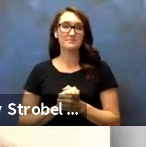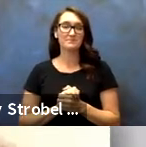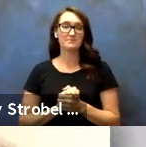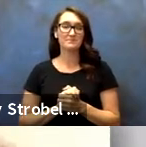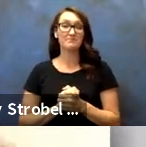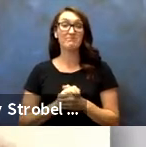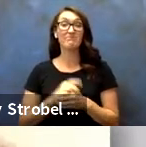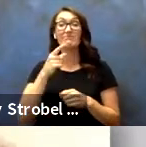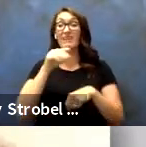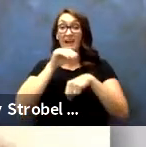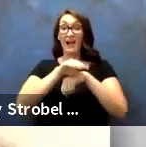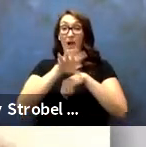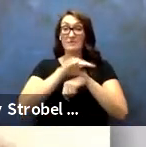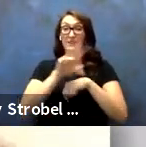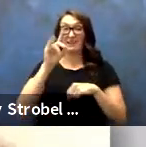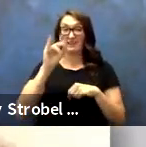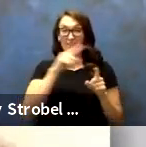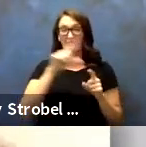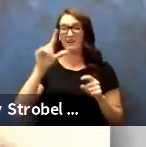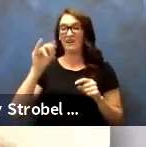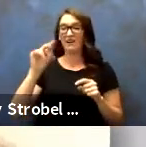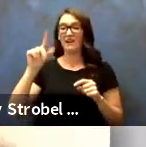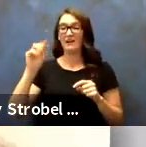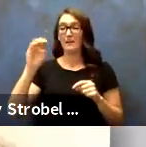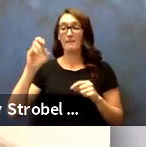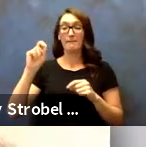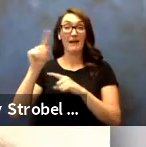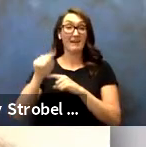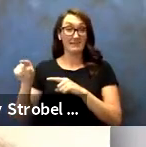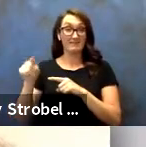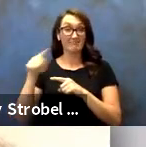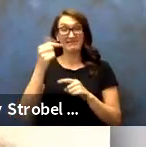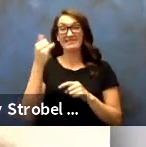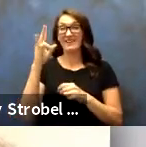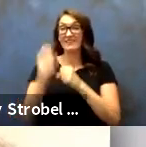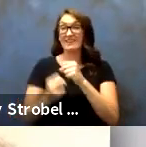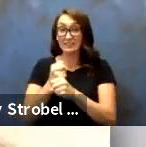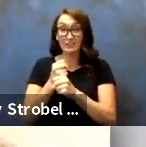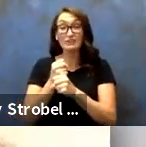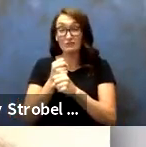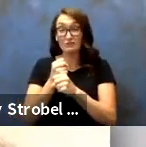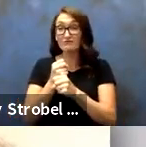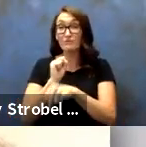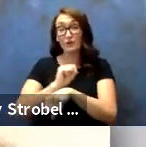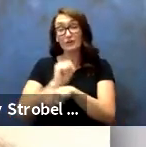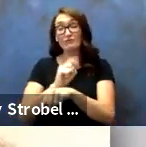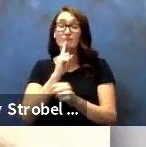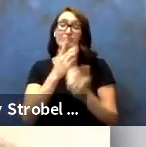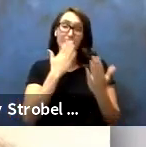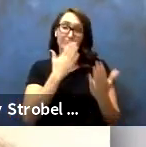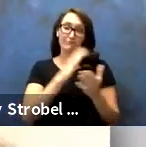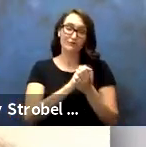From the Counseling Division, Linda Mendez, 17 years of service. Congratulations, Linda.